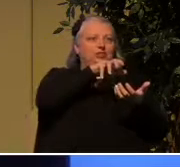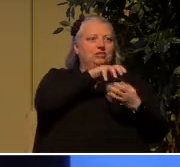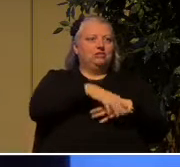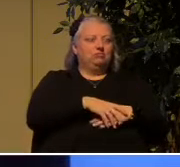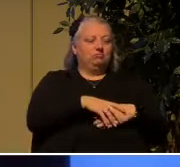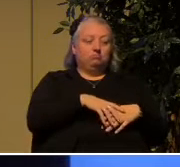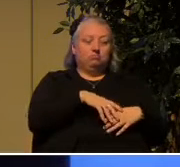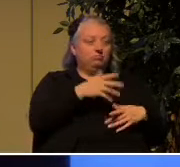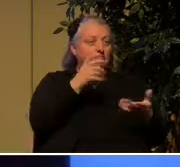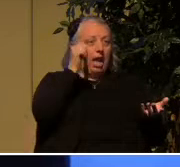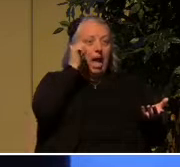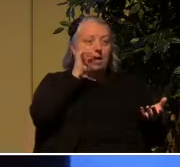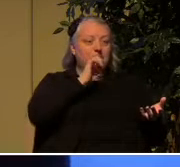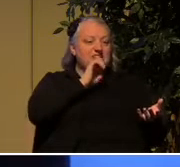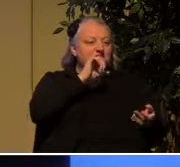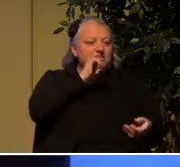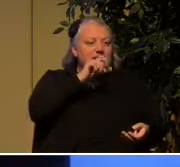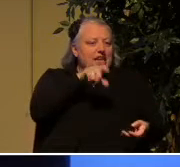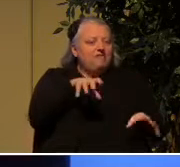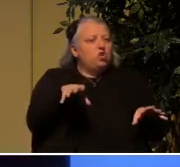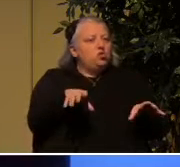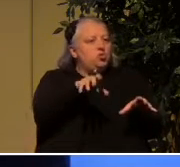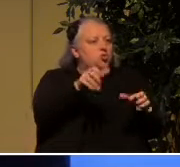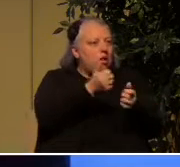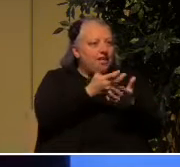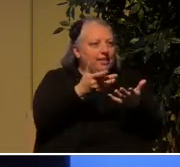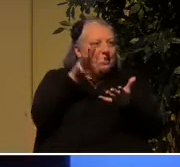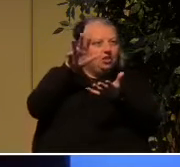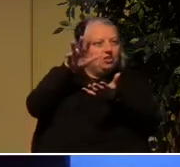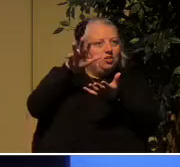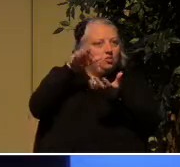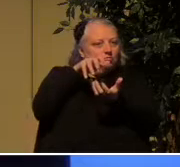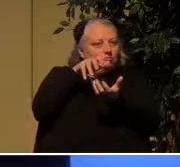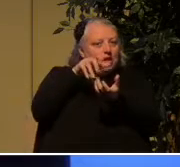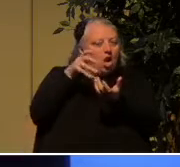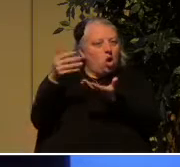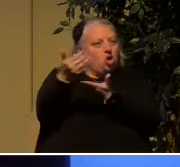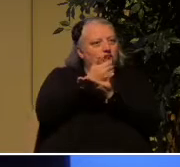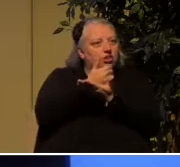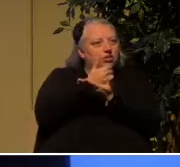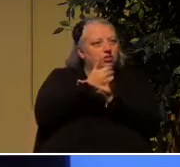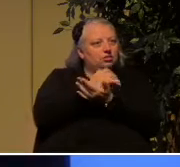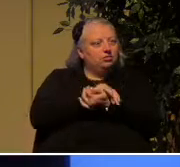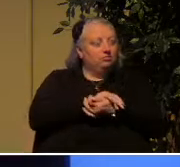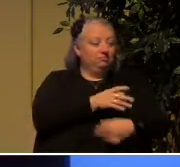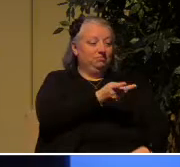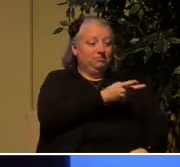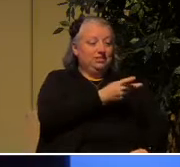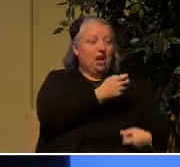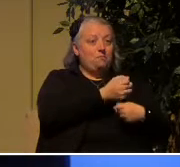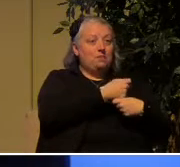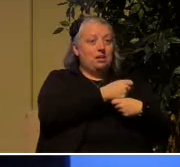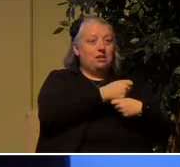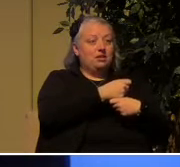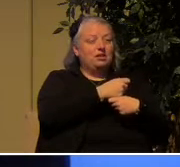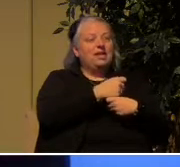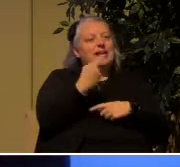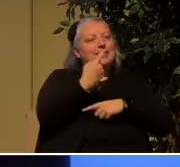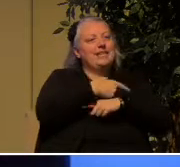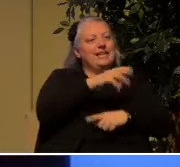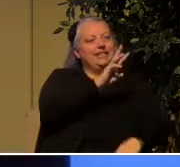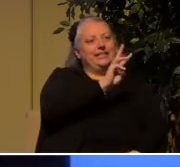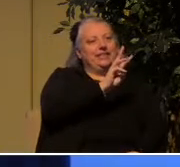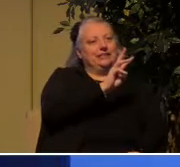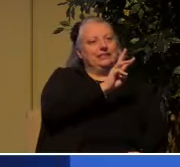to earn it. Remember, they were created on day six and their first day